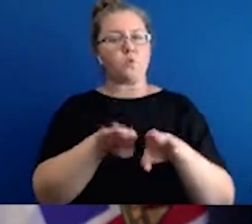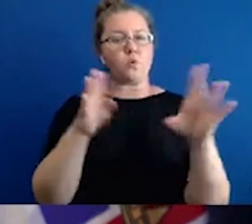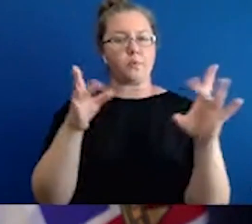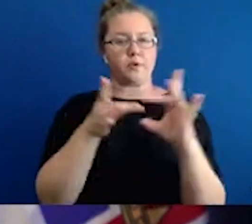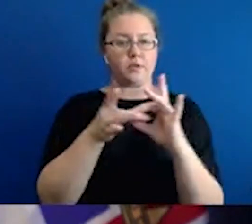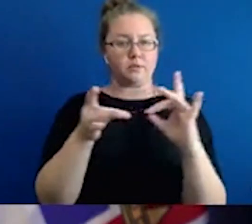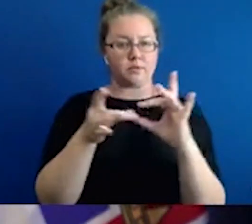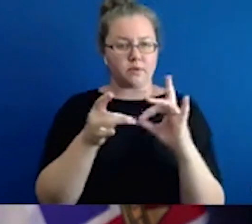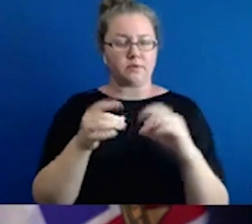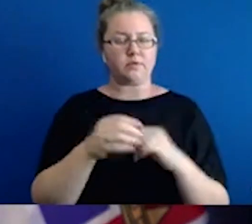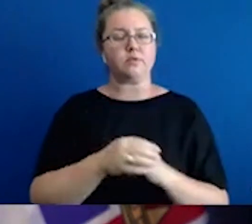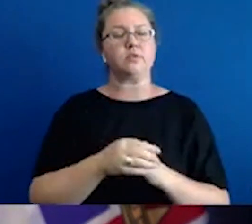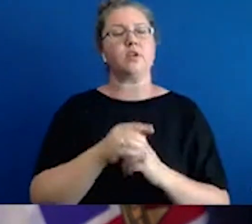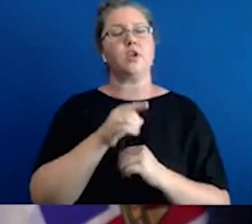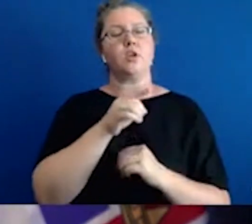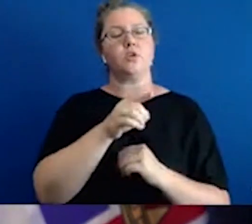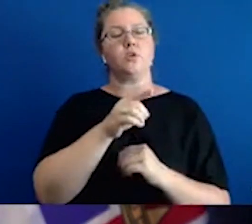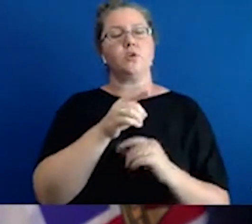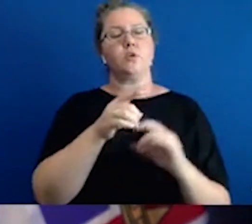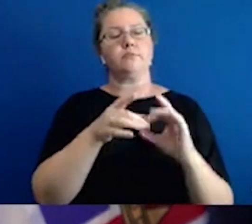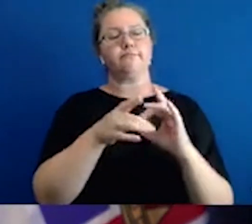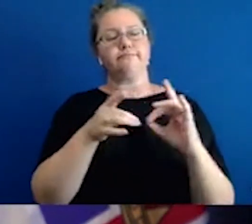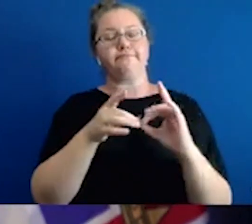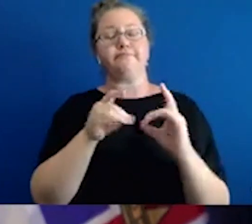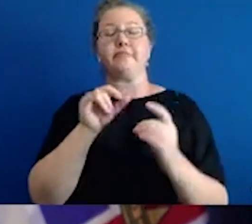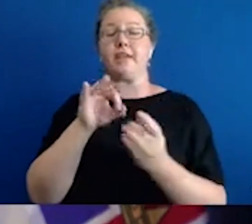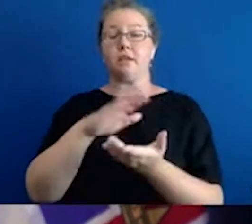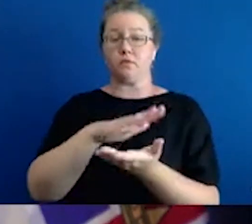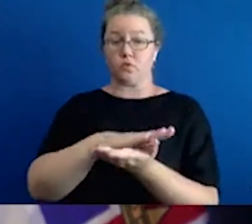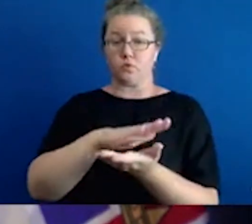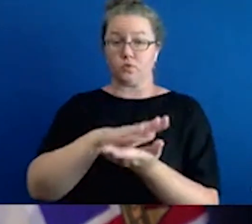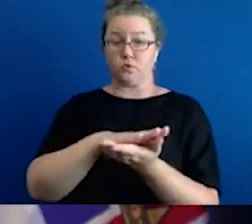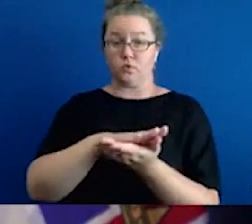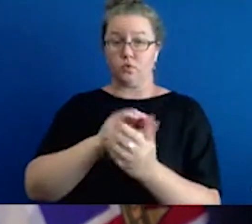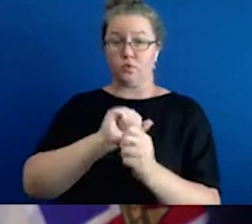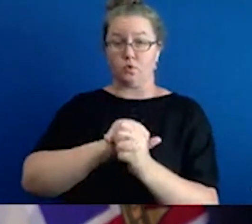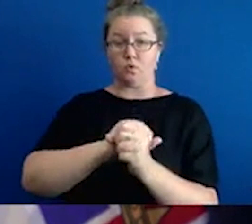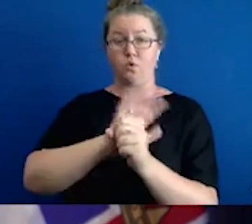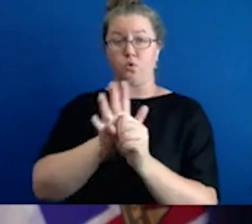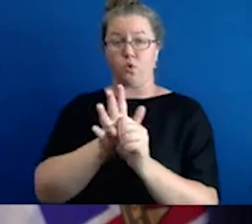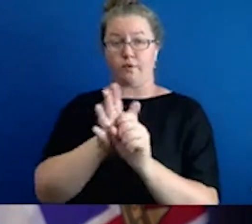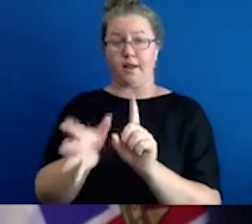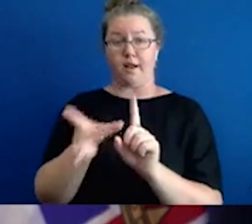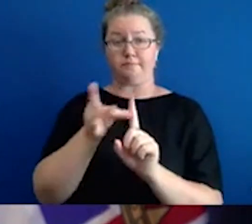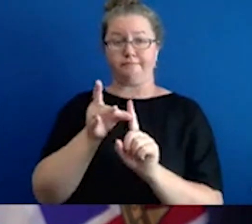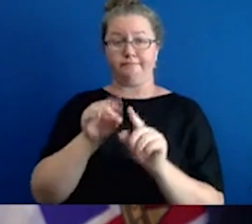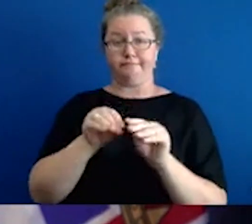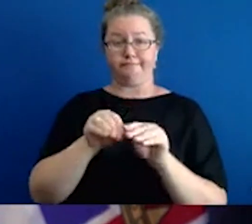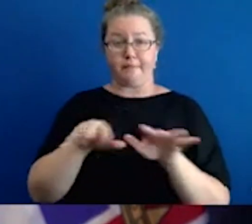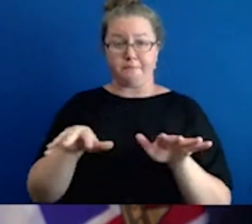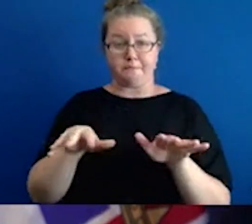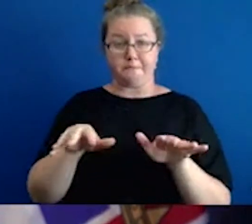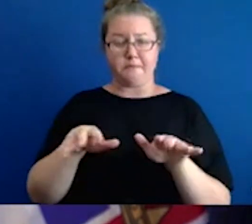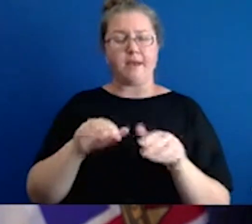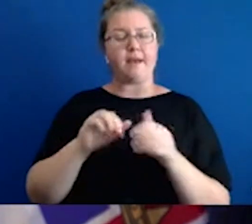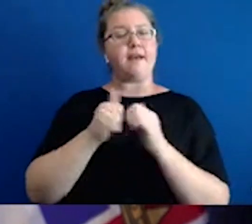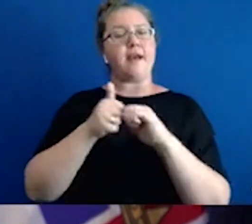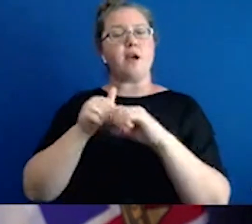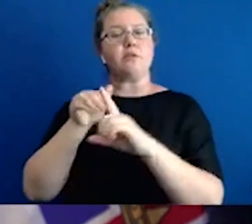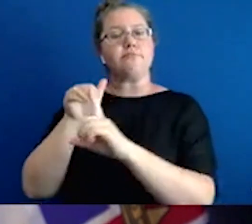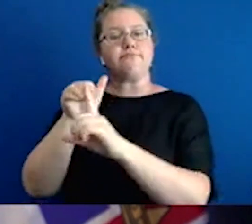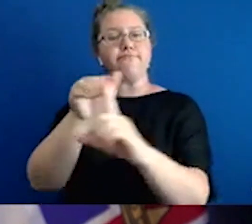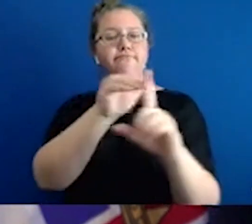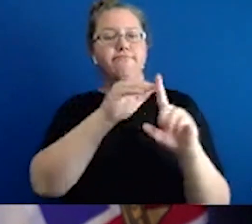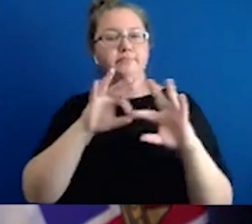You mentioned at the beginning of the briefing around the notifications of a case of COVID in a school. Can you